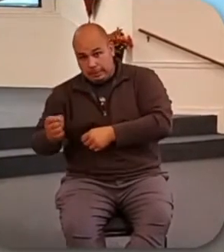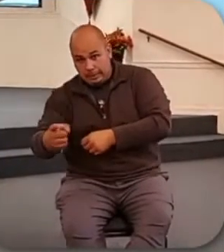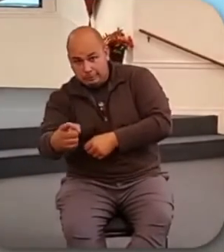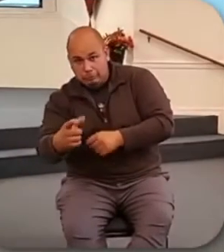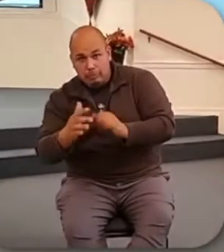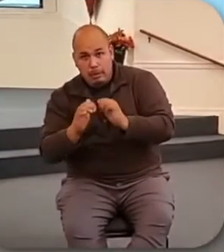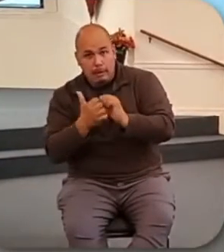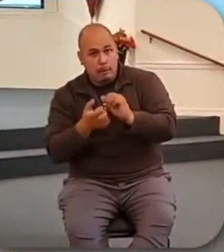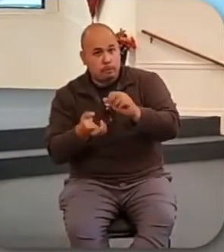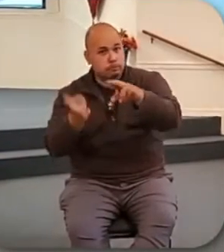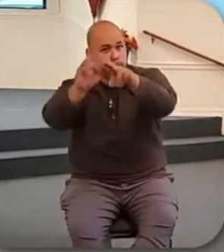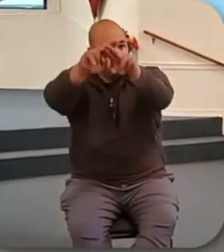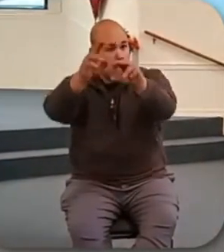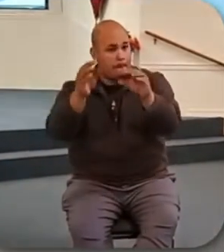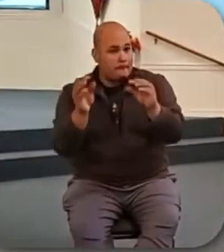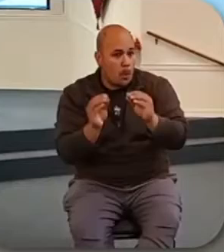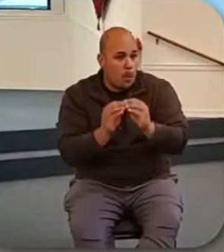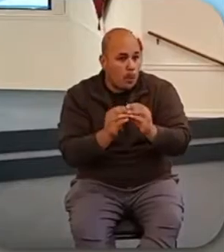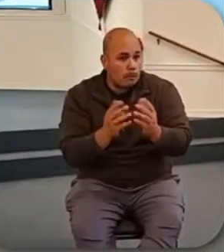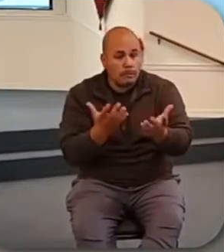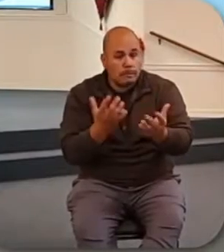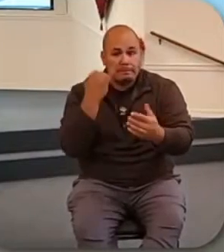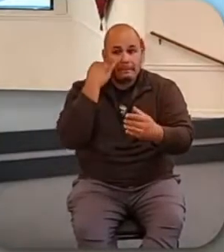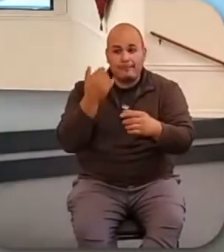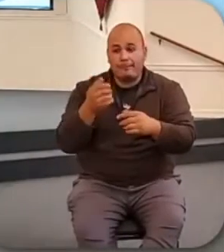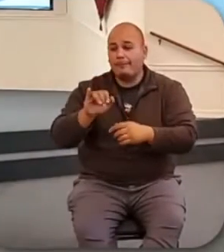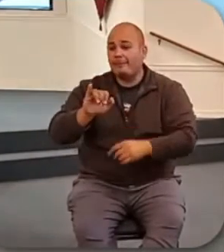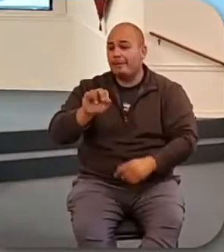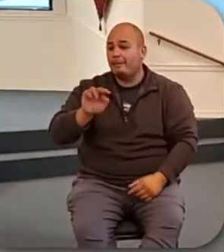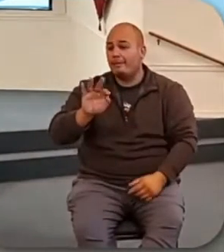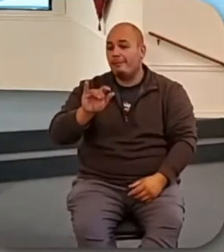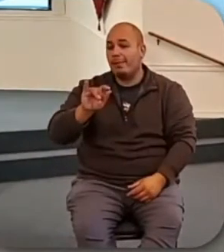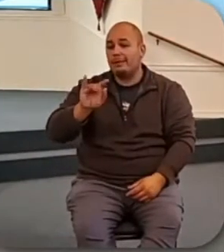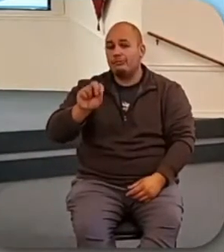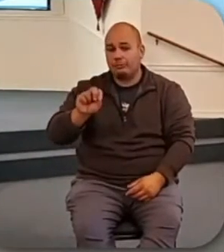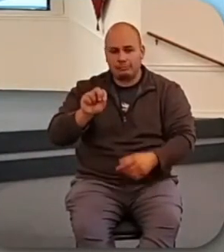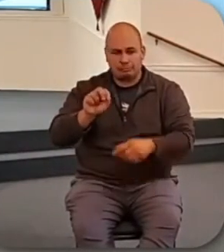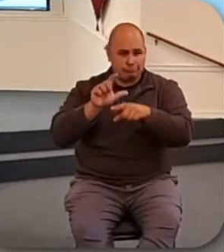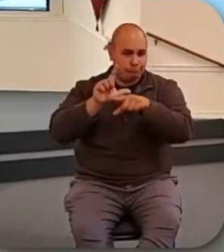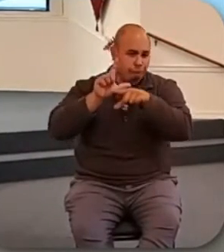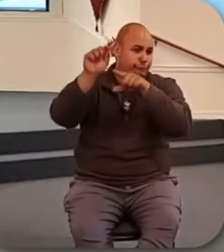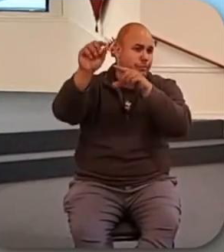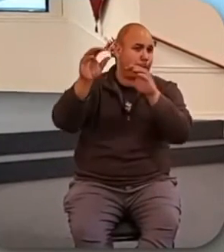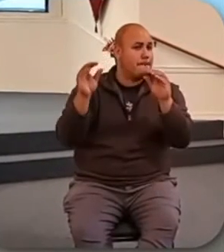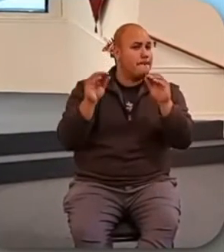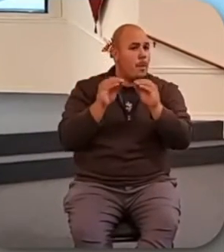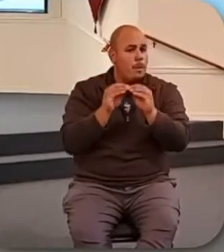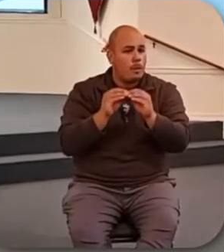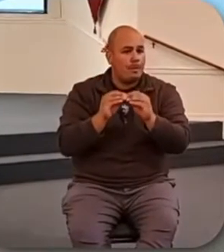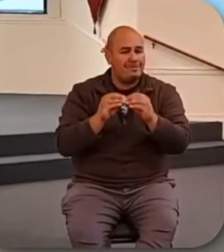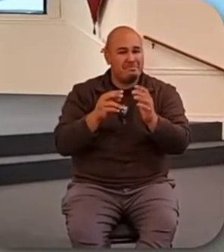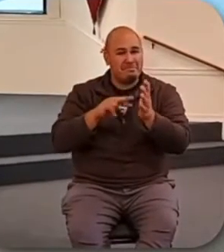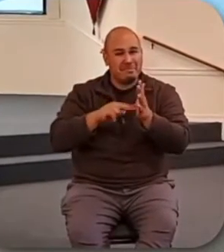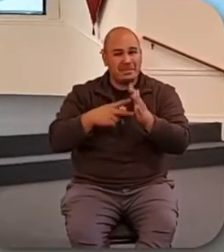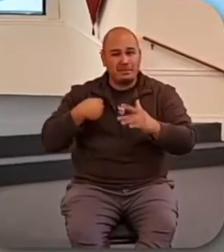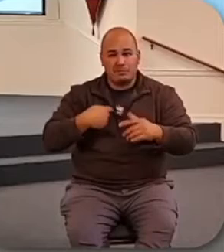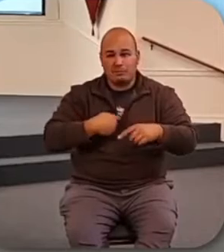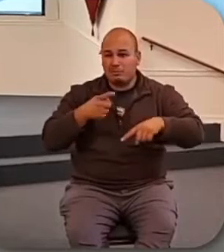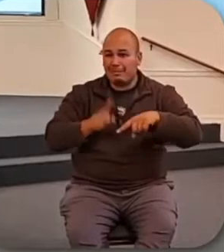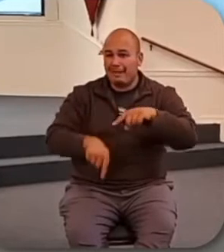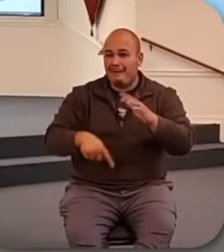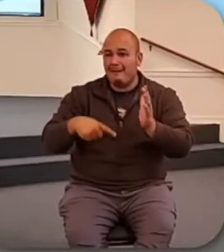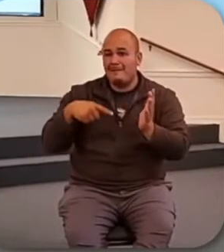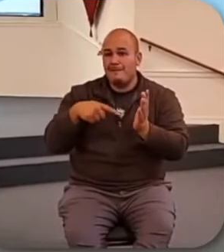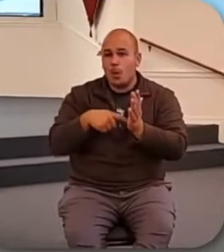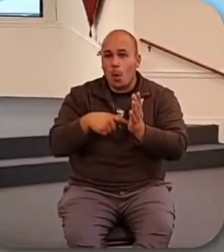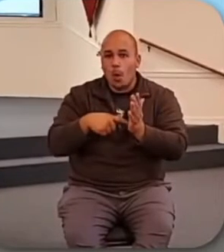go? What if inflation continues? What if it accelerates? What if prices get so high that we can't afford the things that we